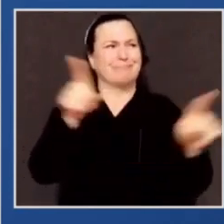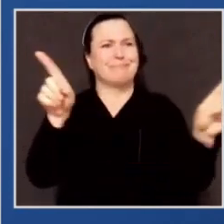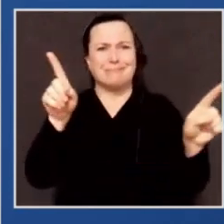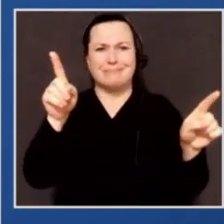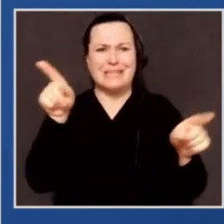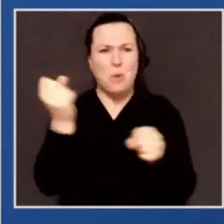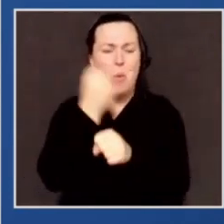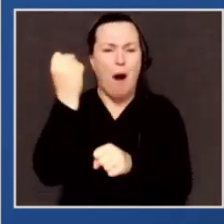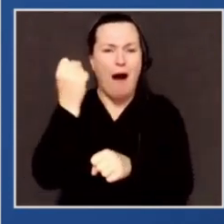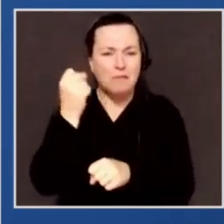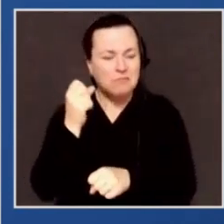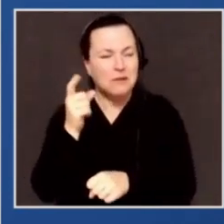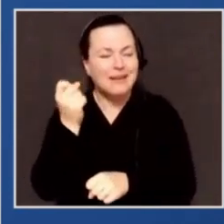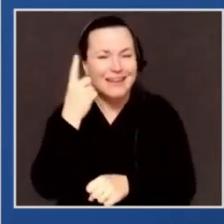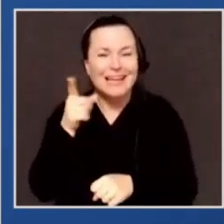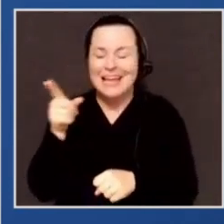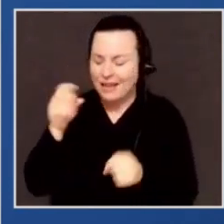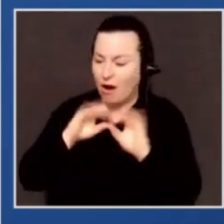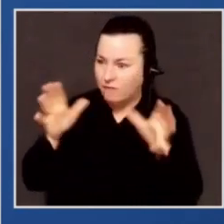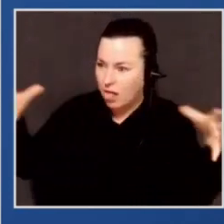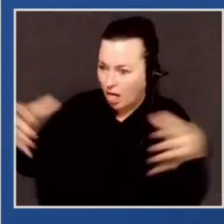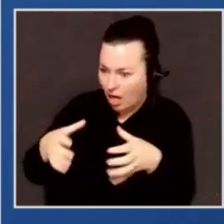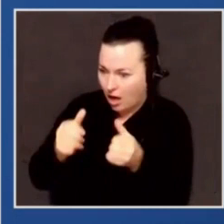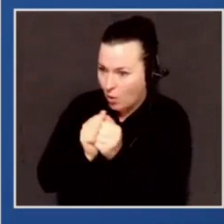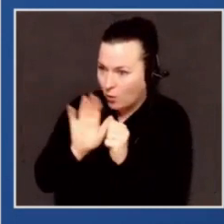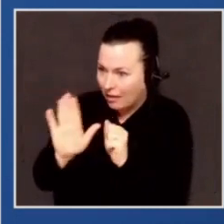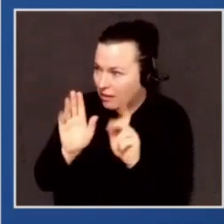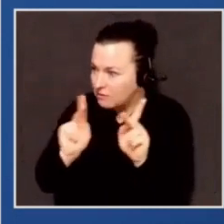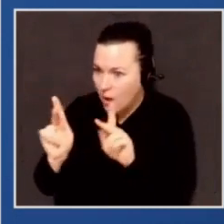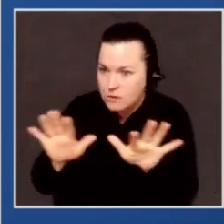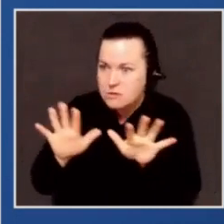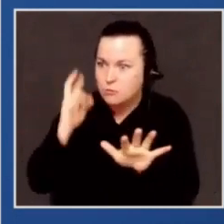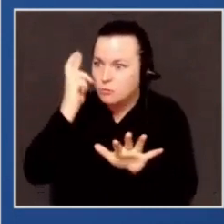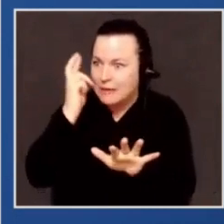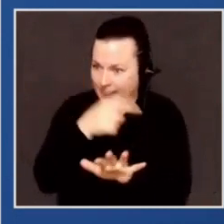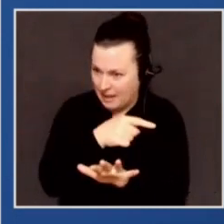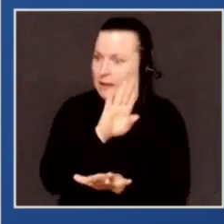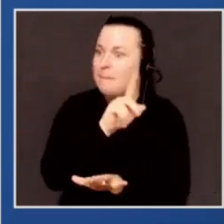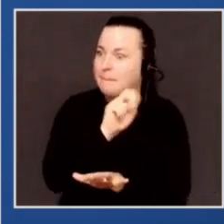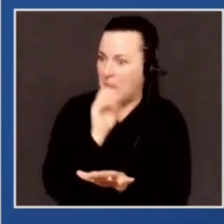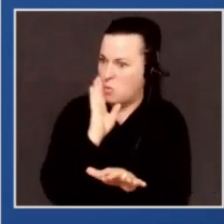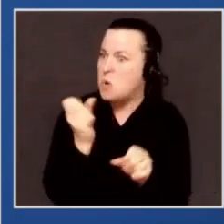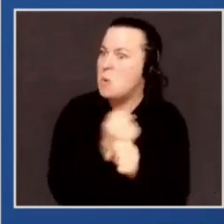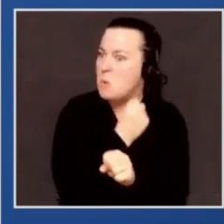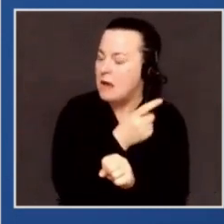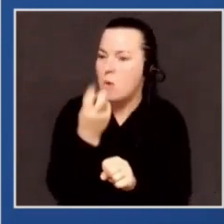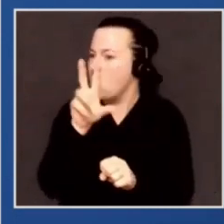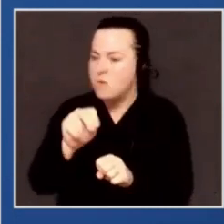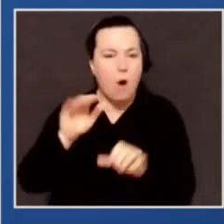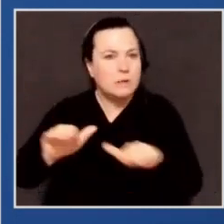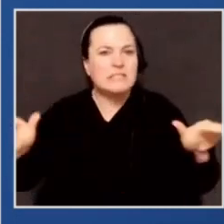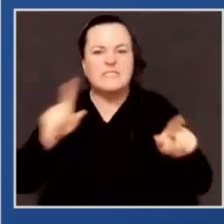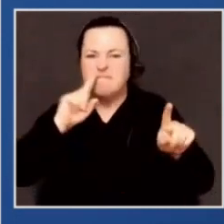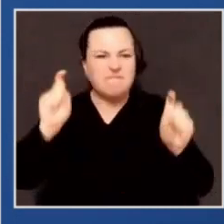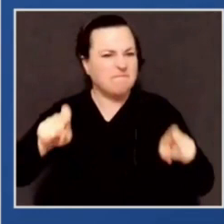was true and hustled out to say that he needed the vote count to stop because he knew where it was going to lead. Now,